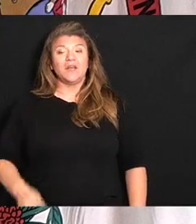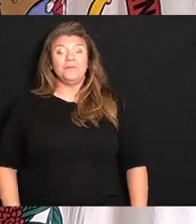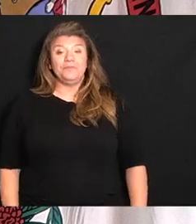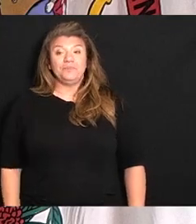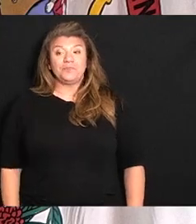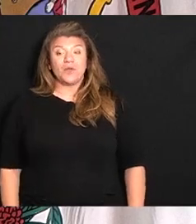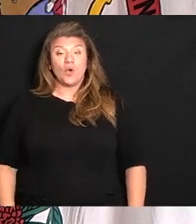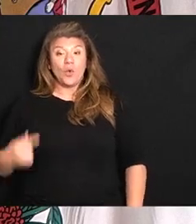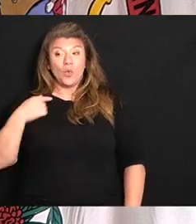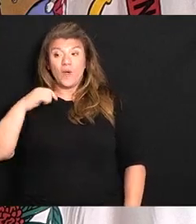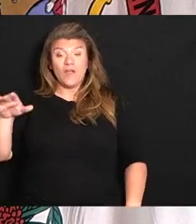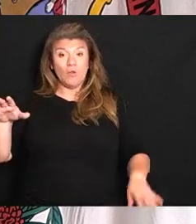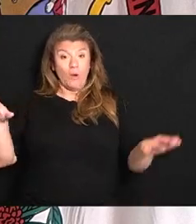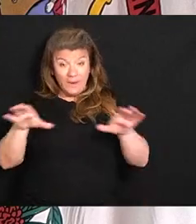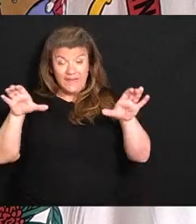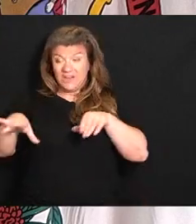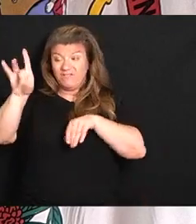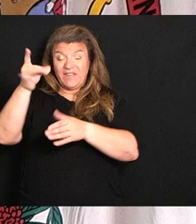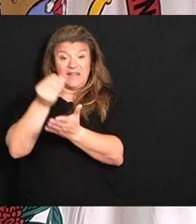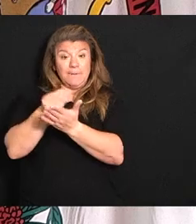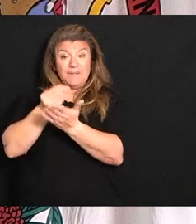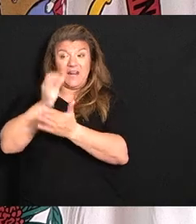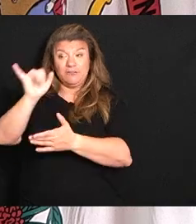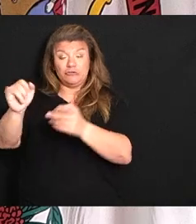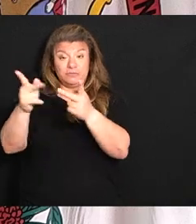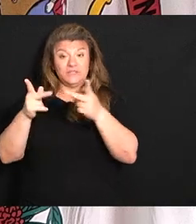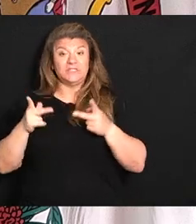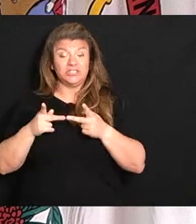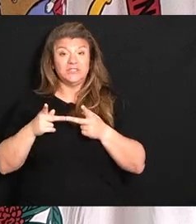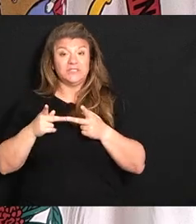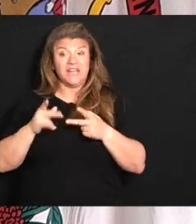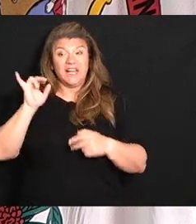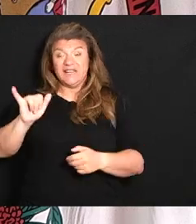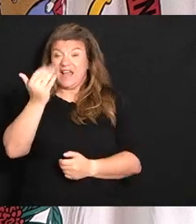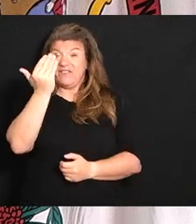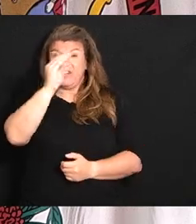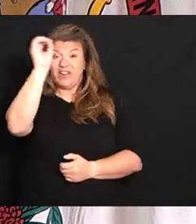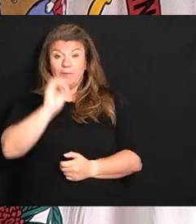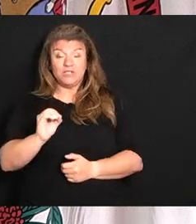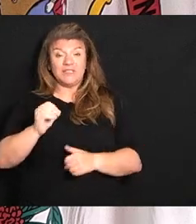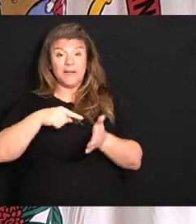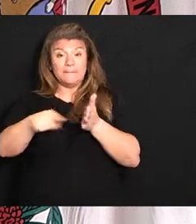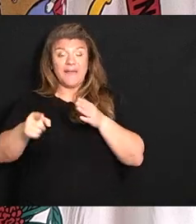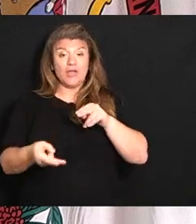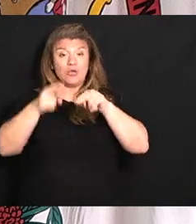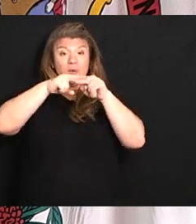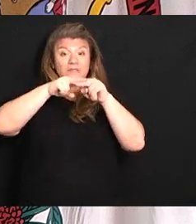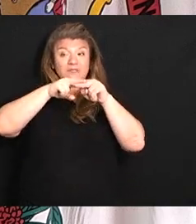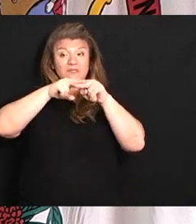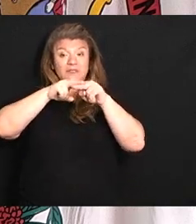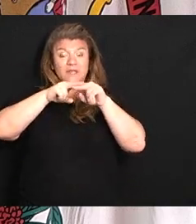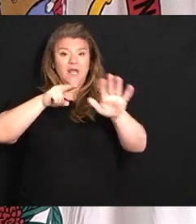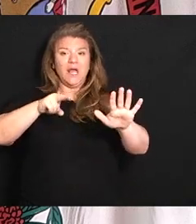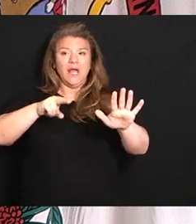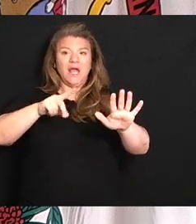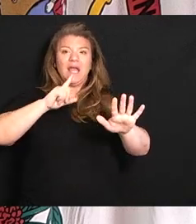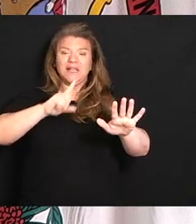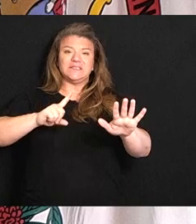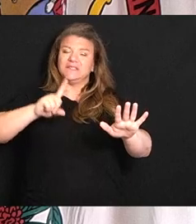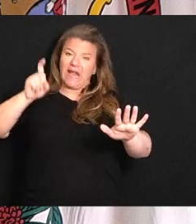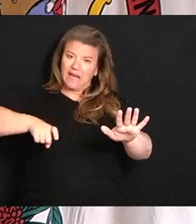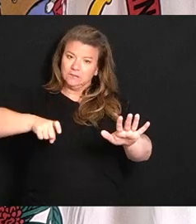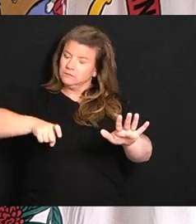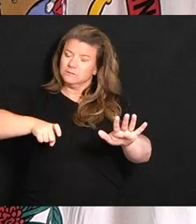did in finding the money for those positions and everything that 15% pay increase which was incredibly badly needed